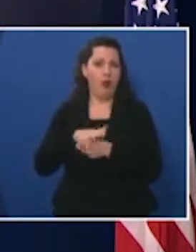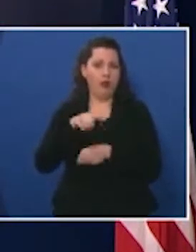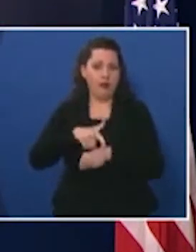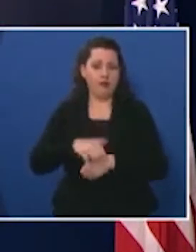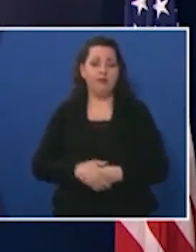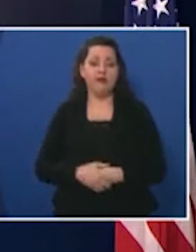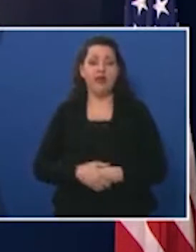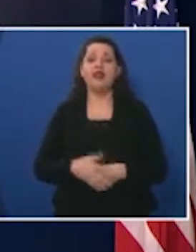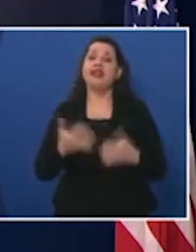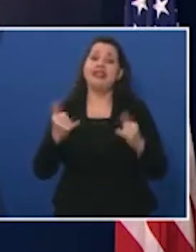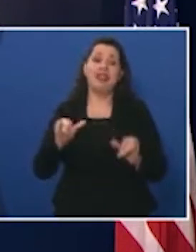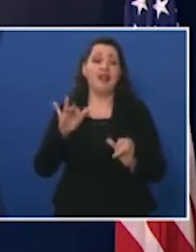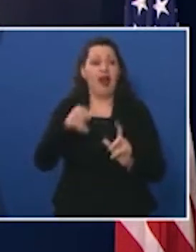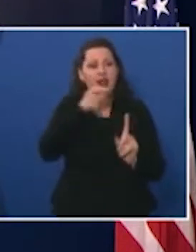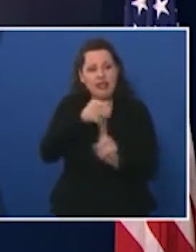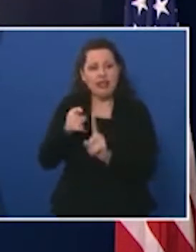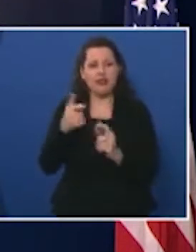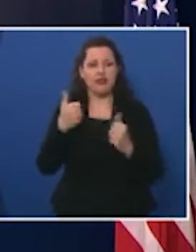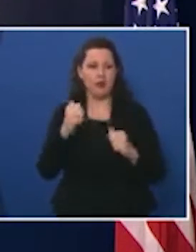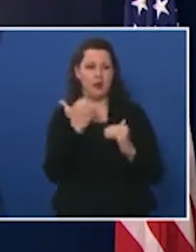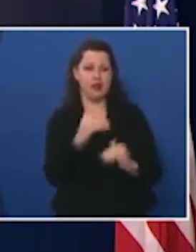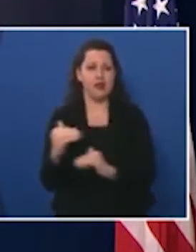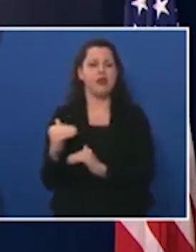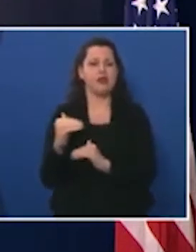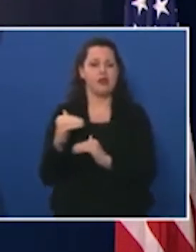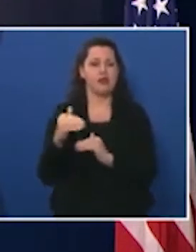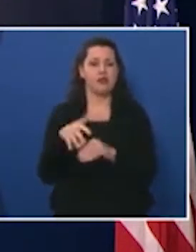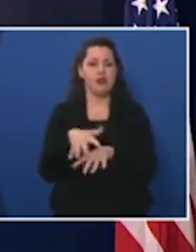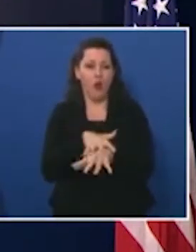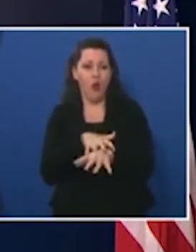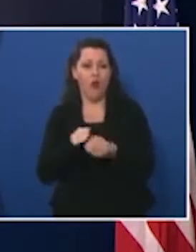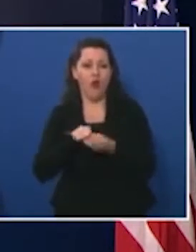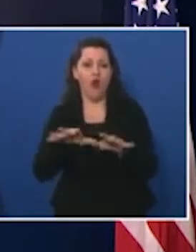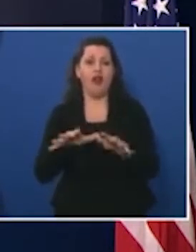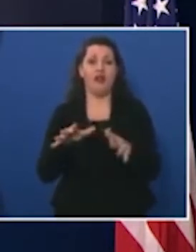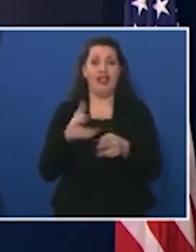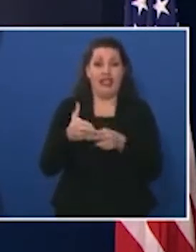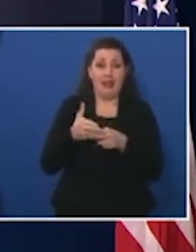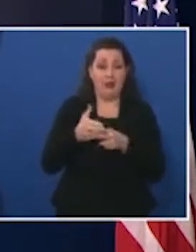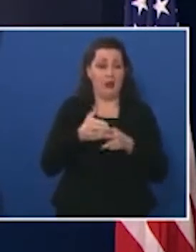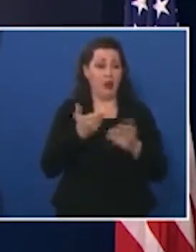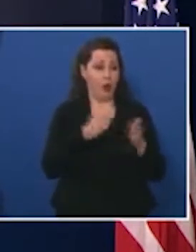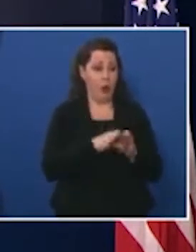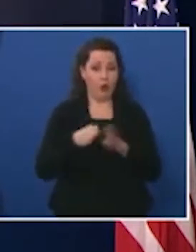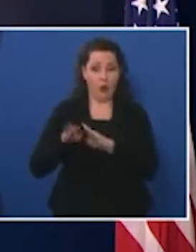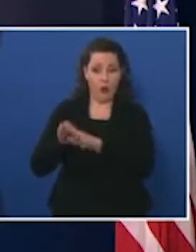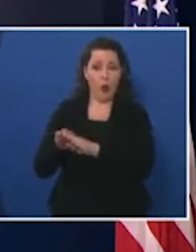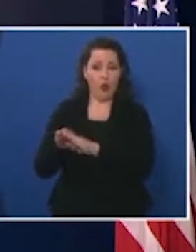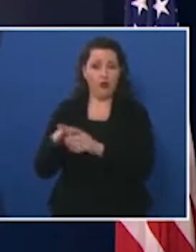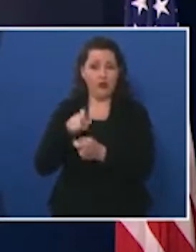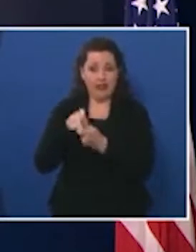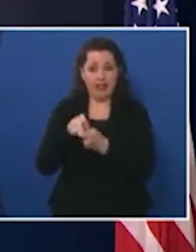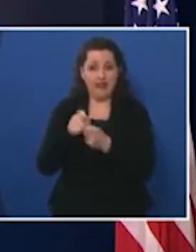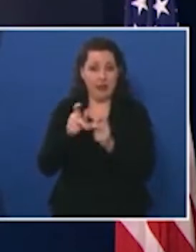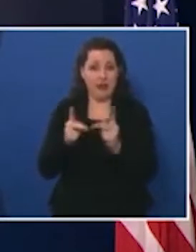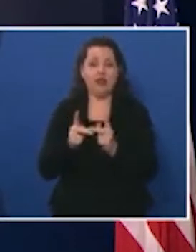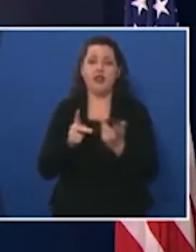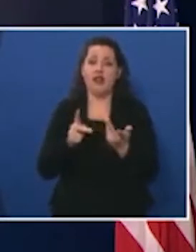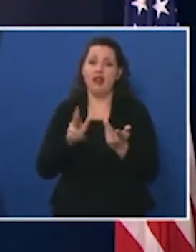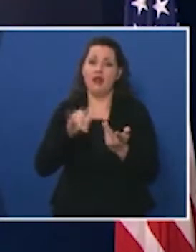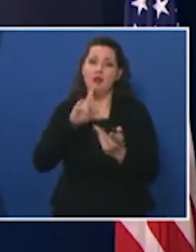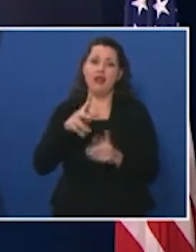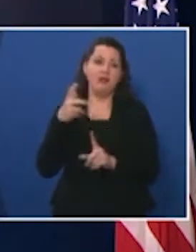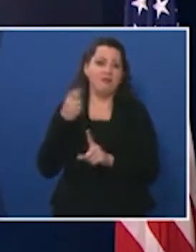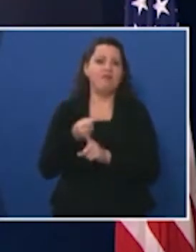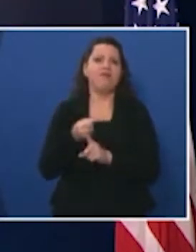targeted mitigation efforts that we put in place temporarily closing pieces of our economy has had a significant impact